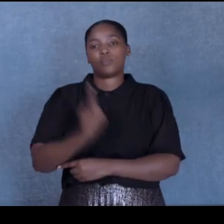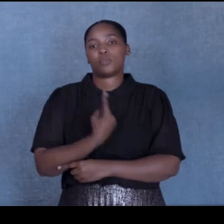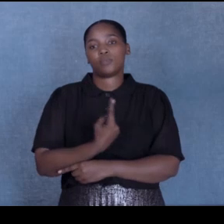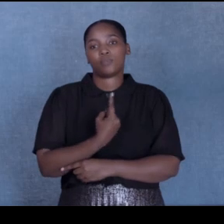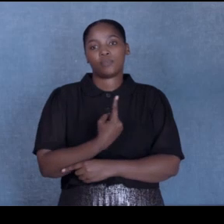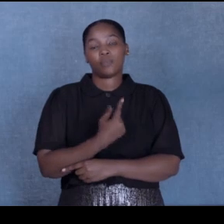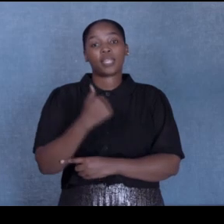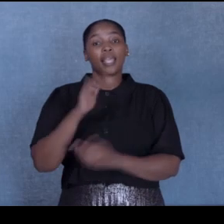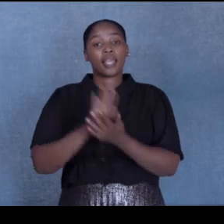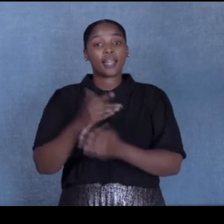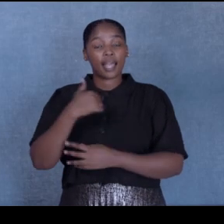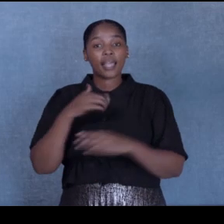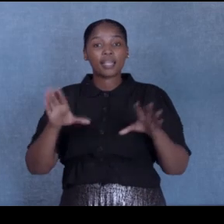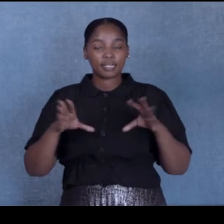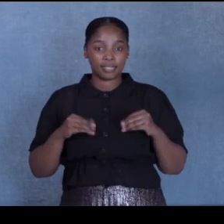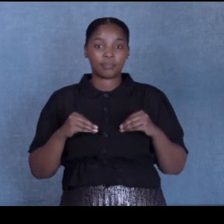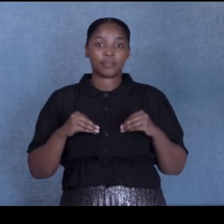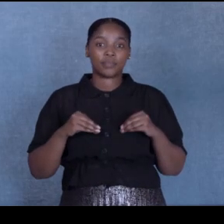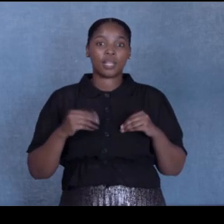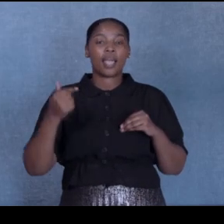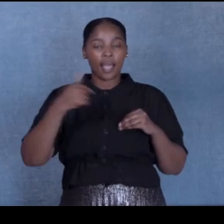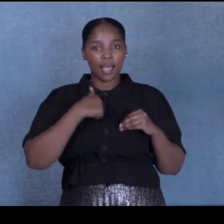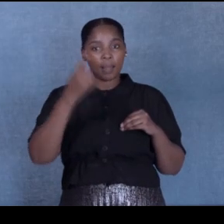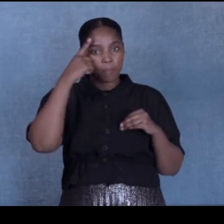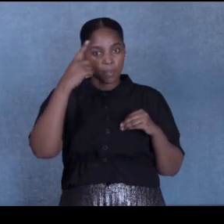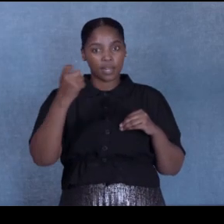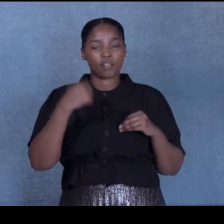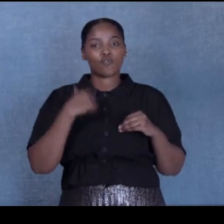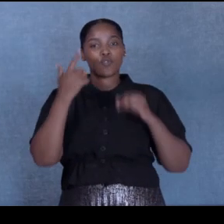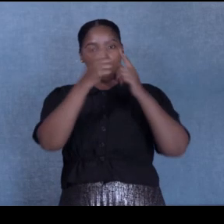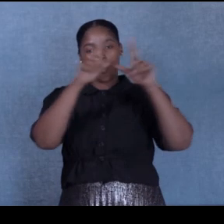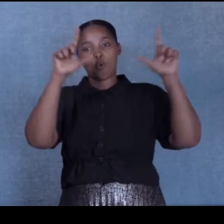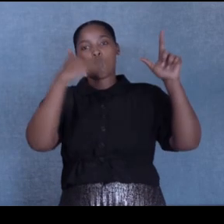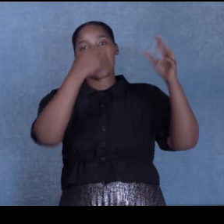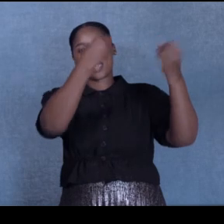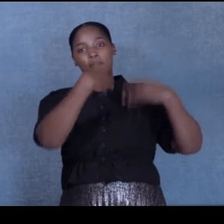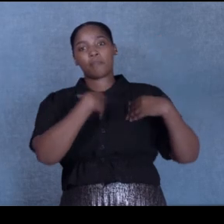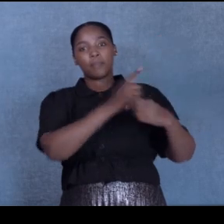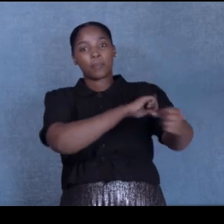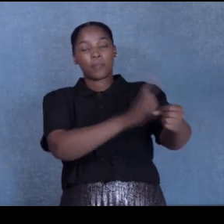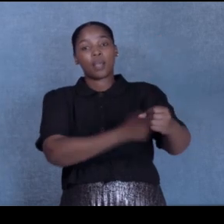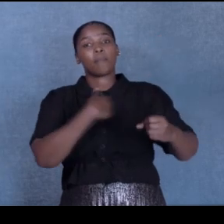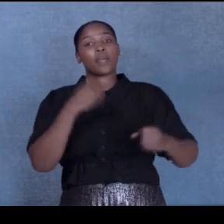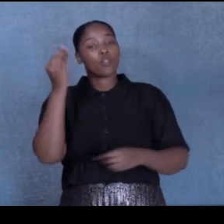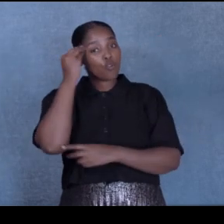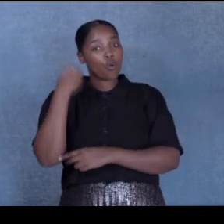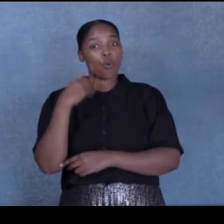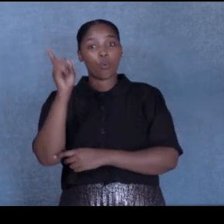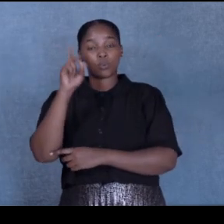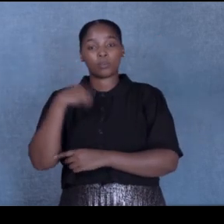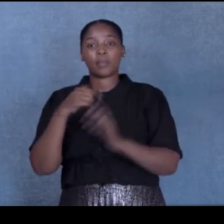And I accepted it. I believe in the Lord that gives me strength. And I know my disability